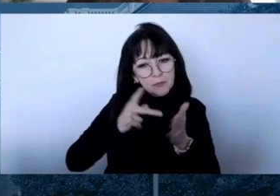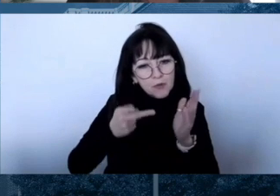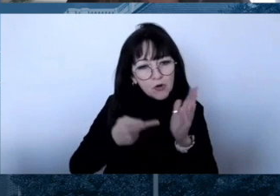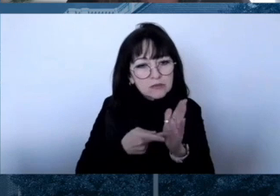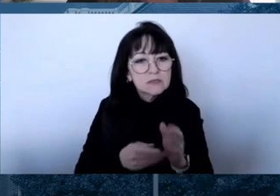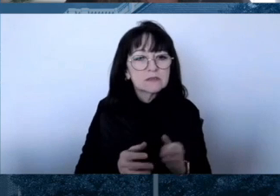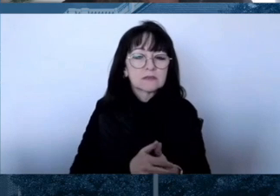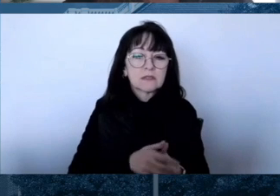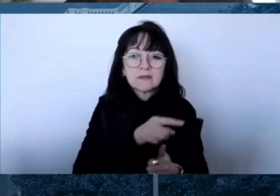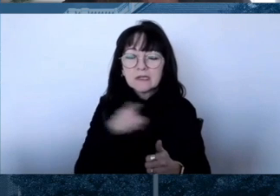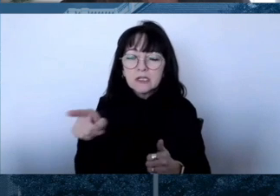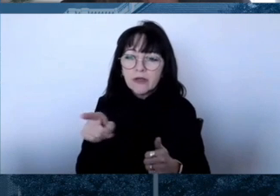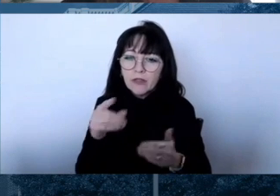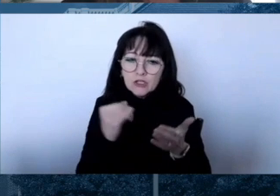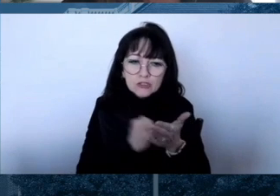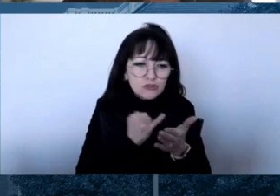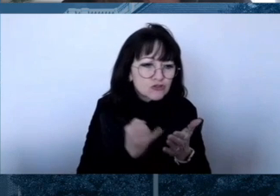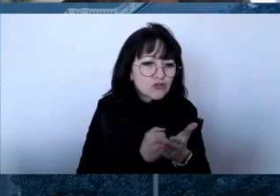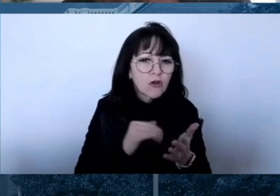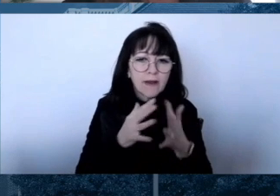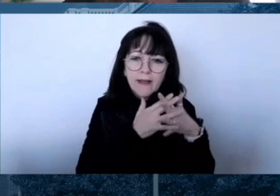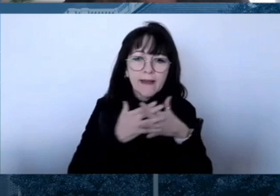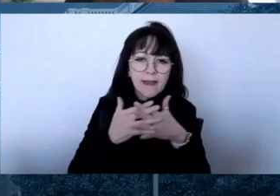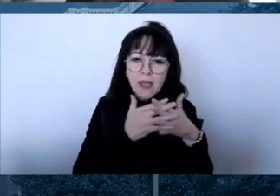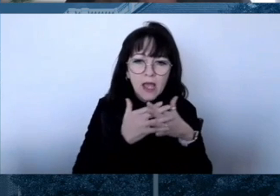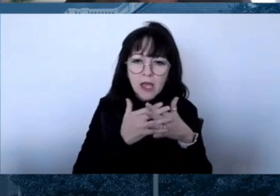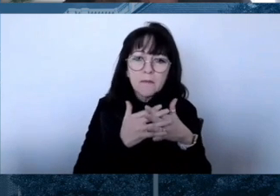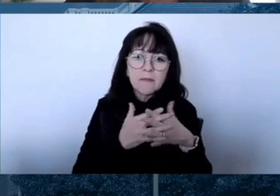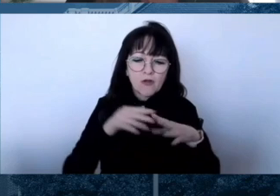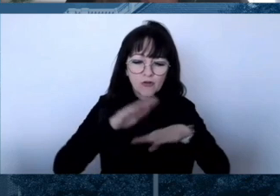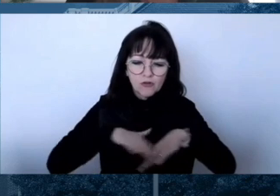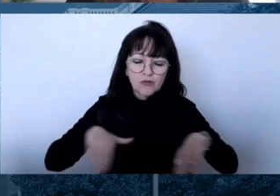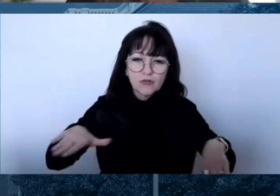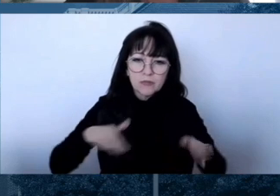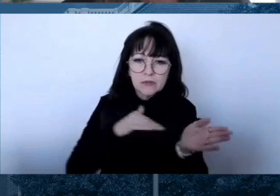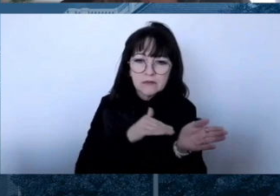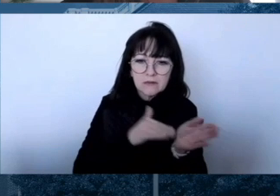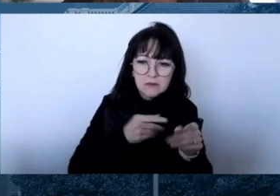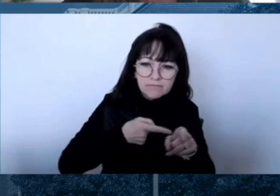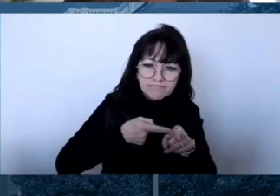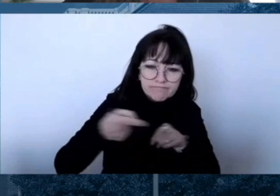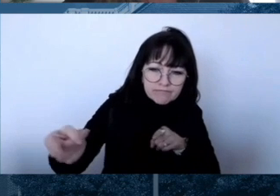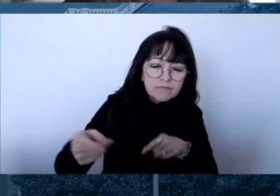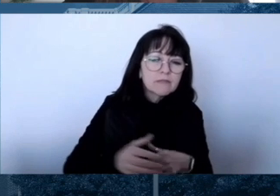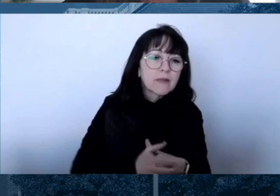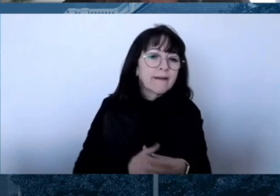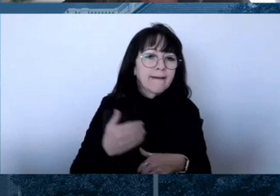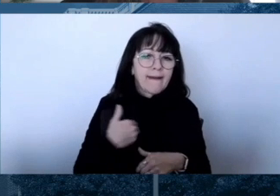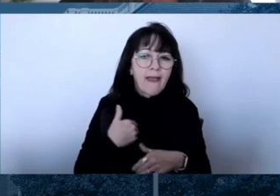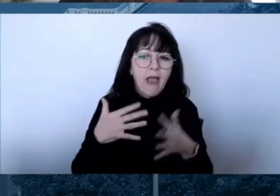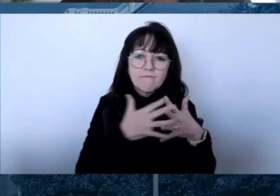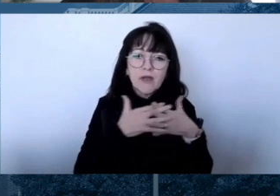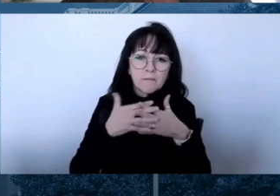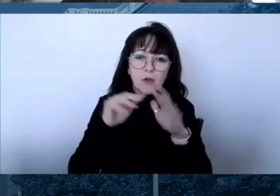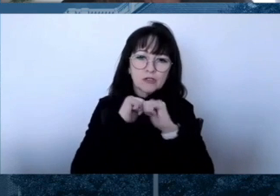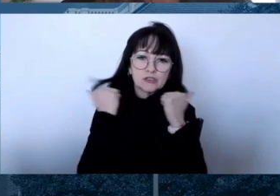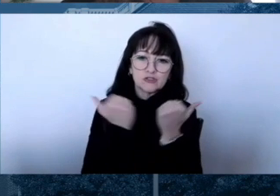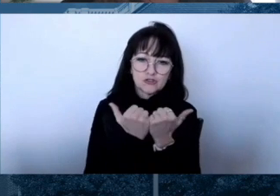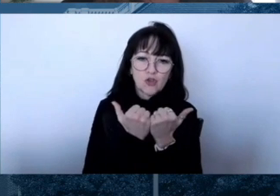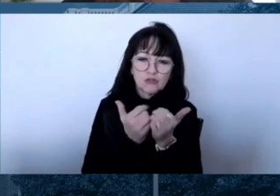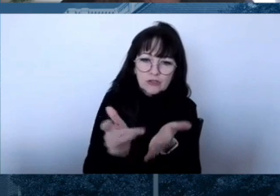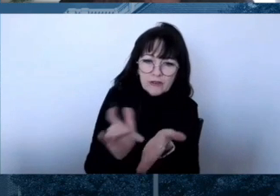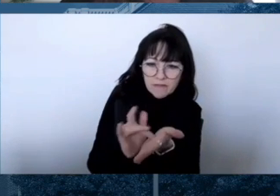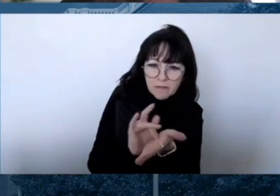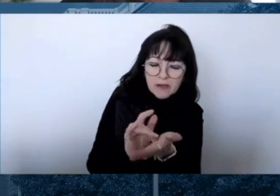Association, the American Academy of Pediatrics, or other credible medical, public health, or